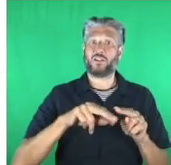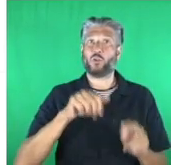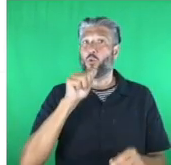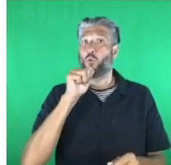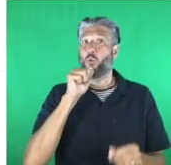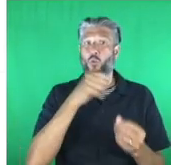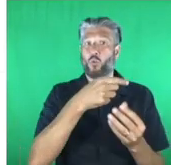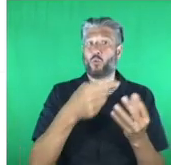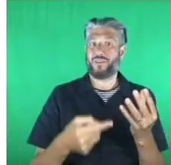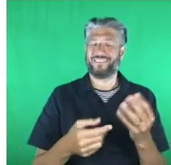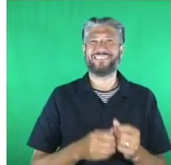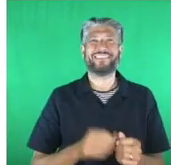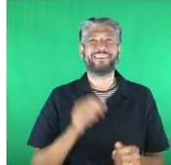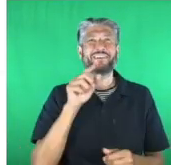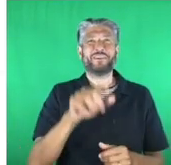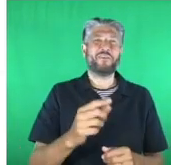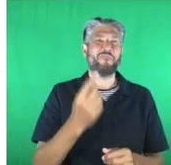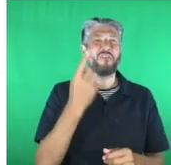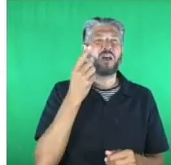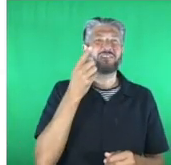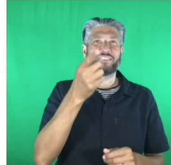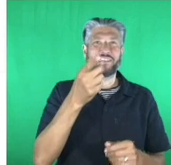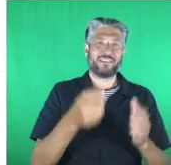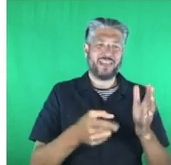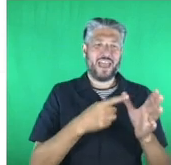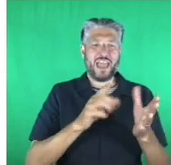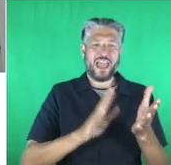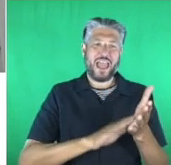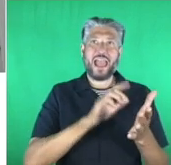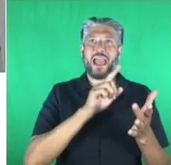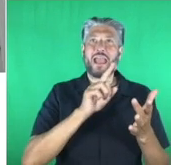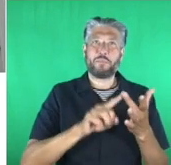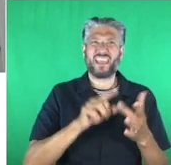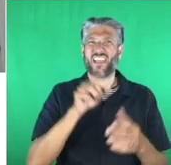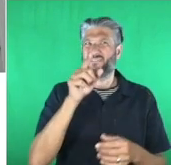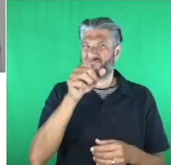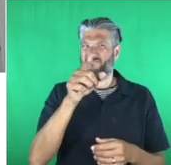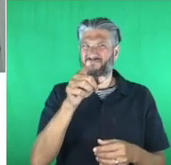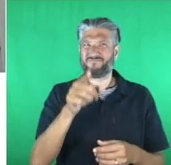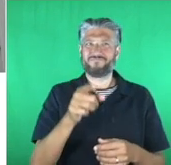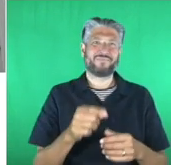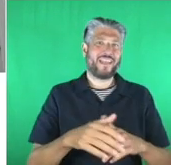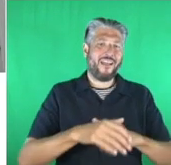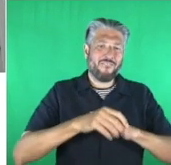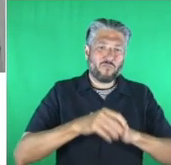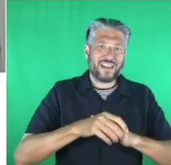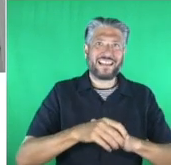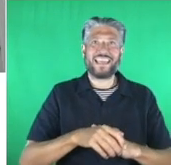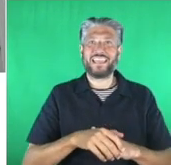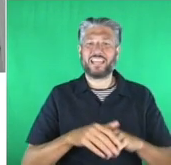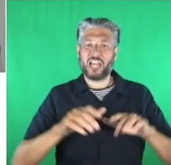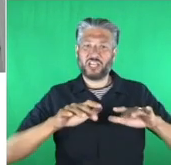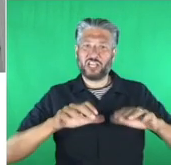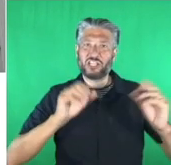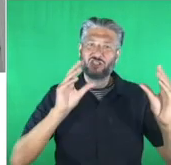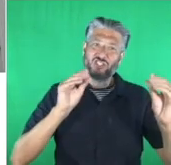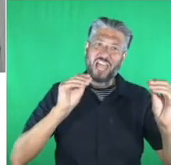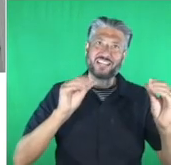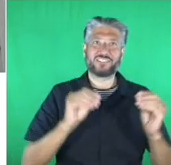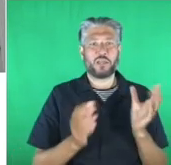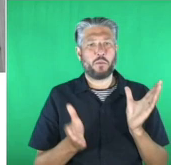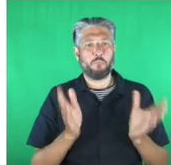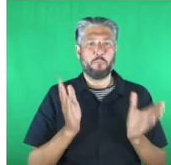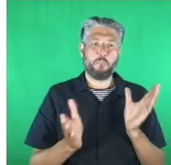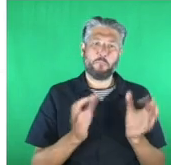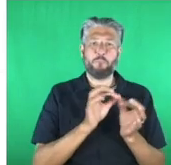amy is a friendly electronic chatbot designed by heather samson that can play games do shopping search